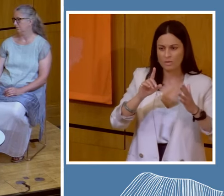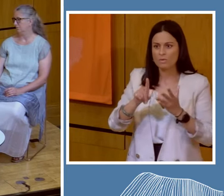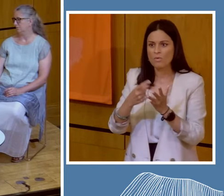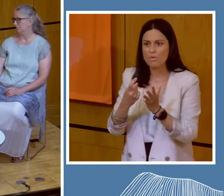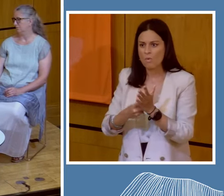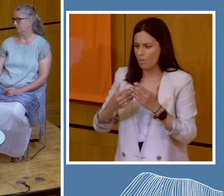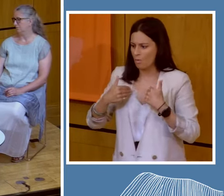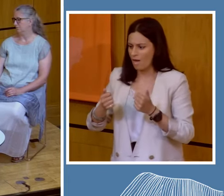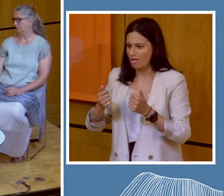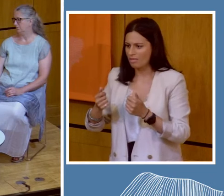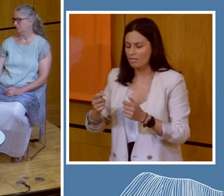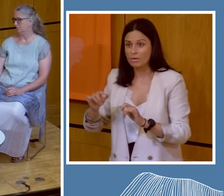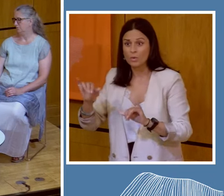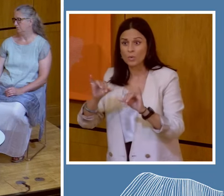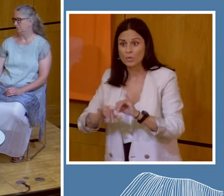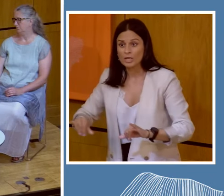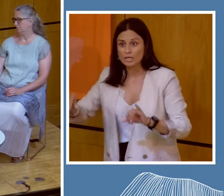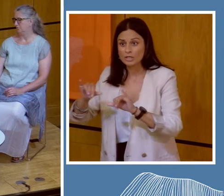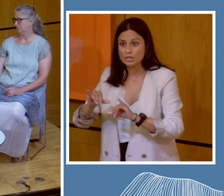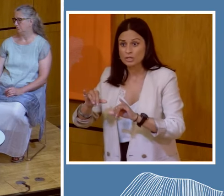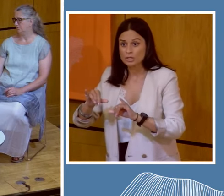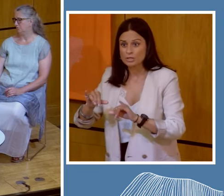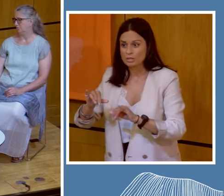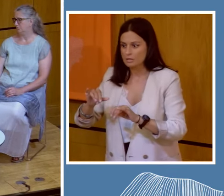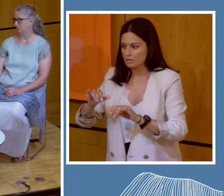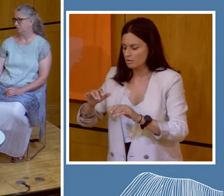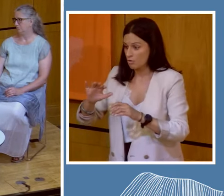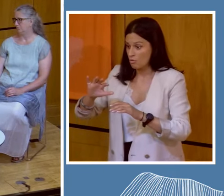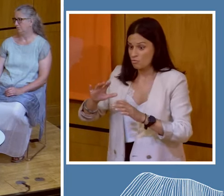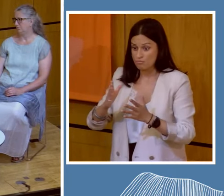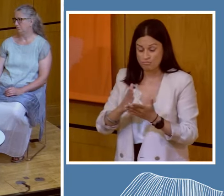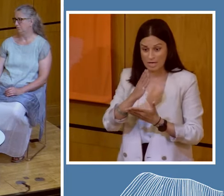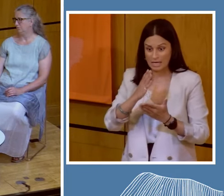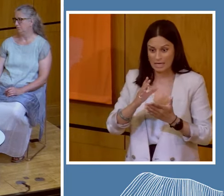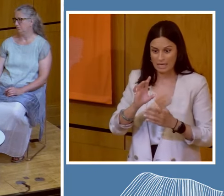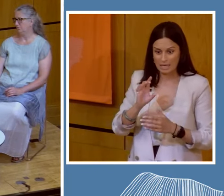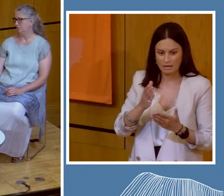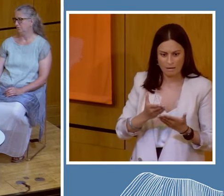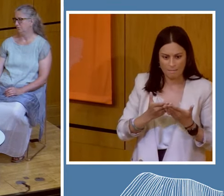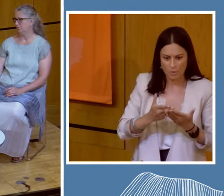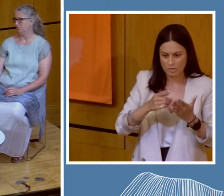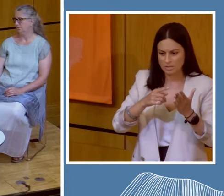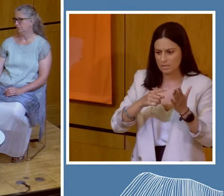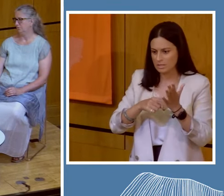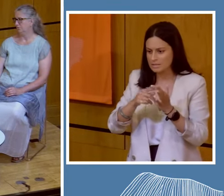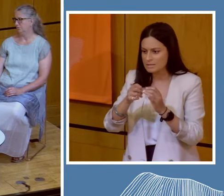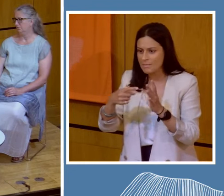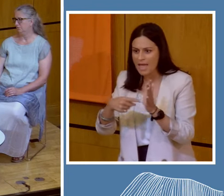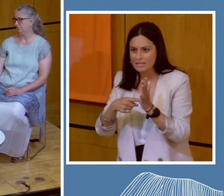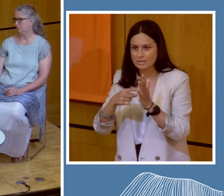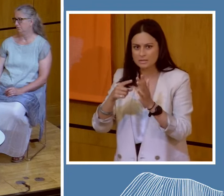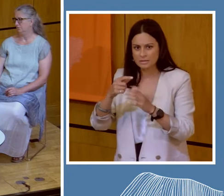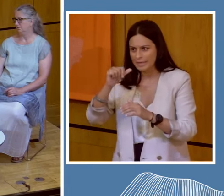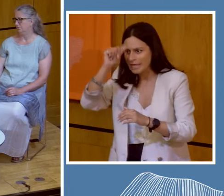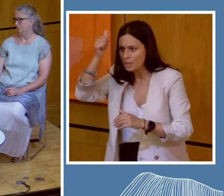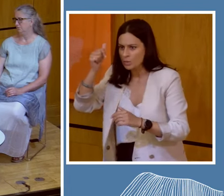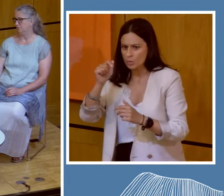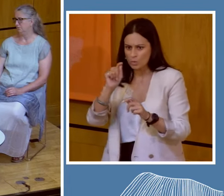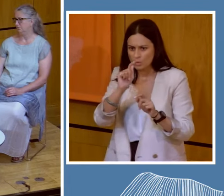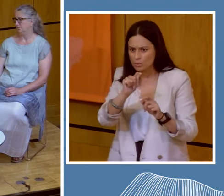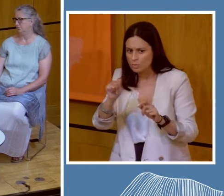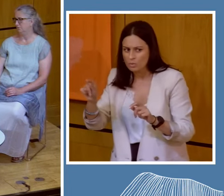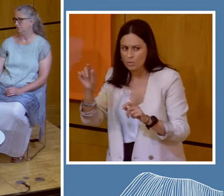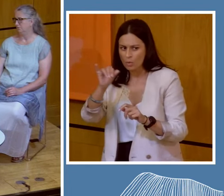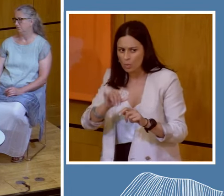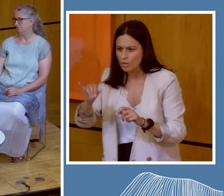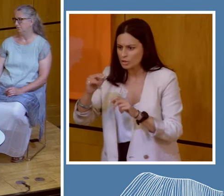healthcare, which is of crossing five traditions from Muslim to Tibetan to Hindu. What traditions and what